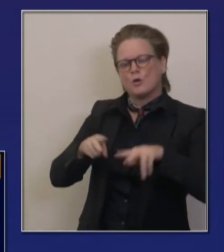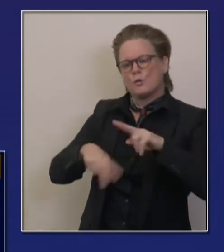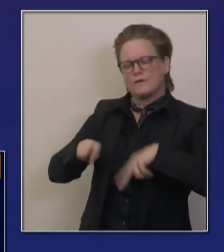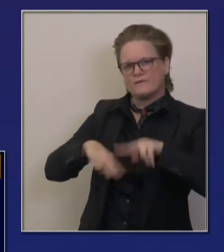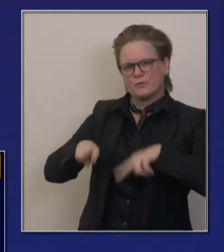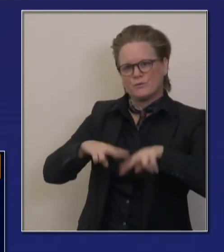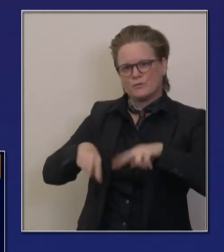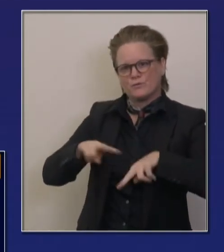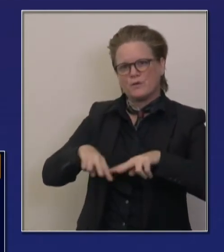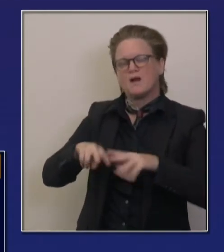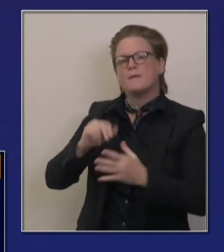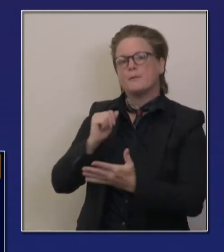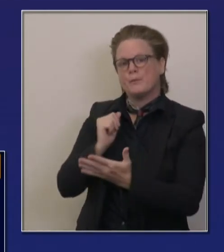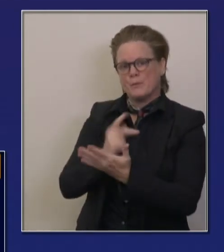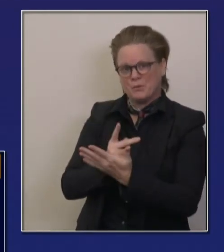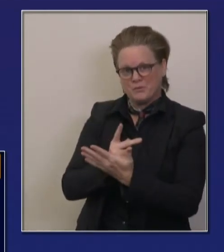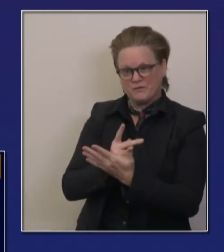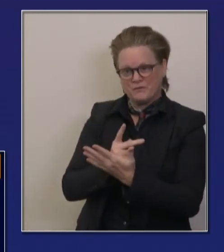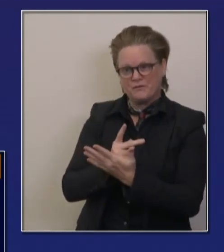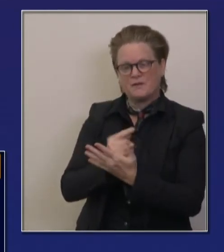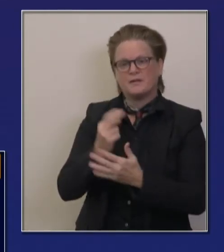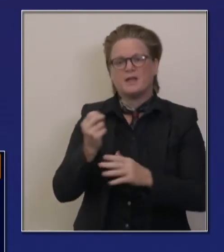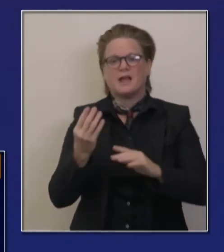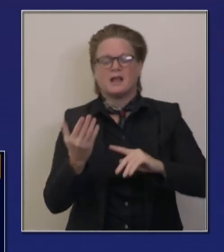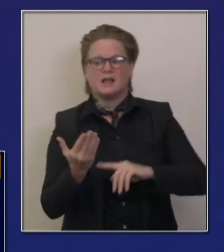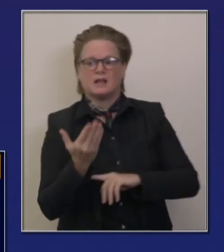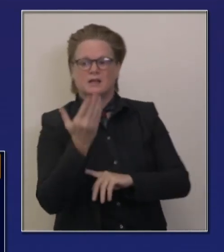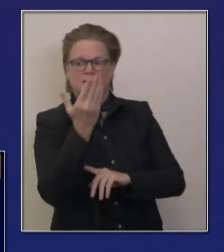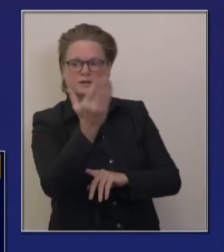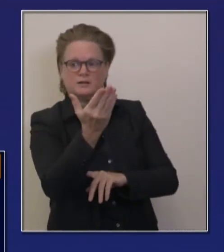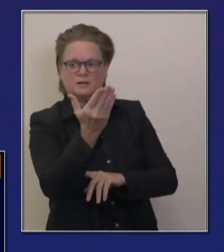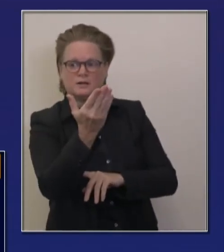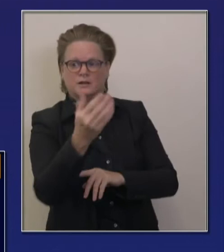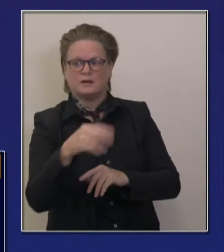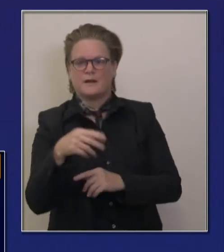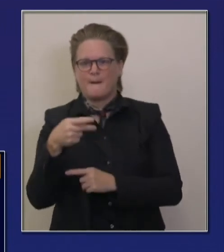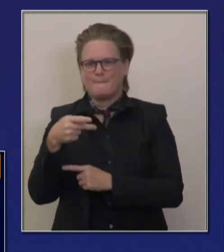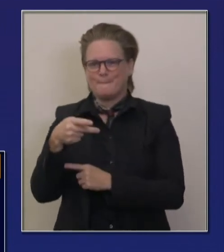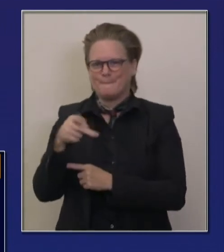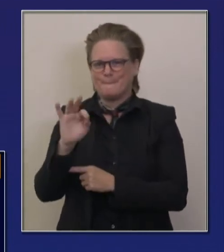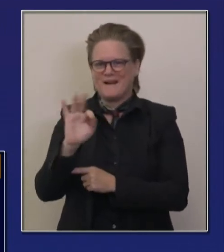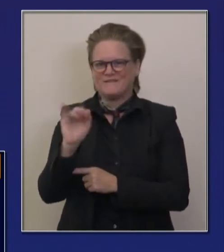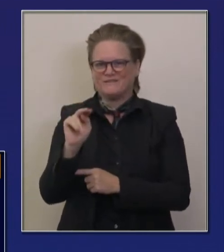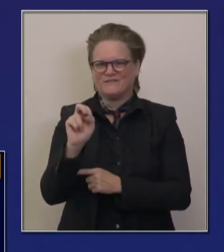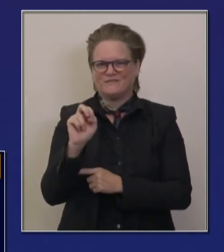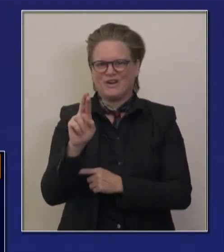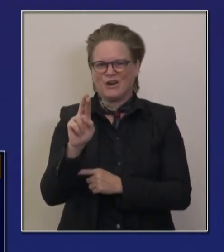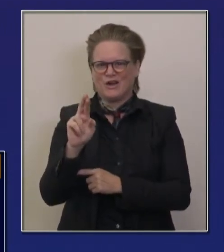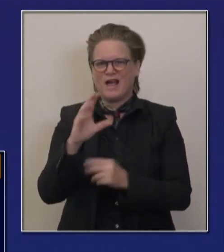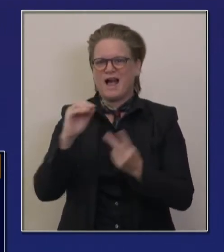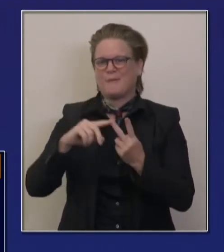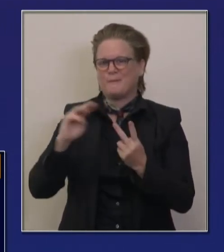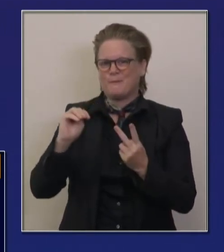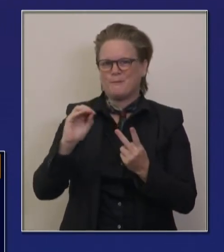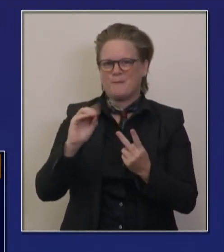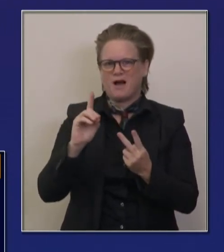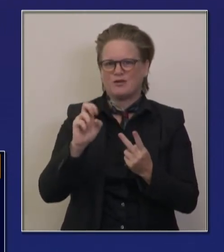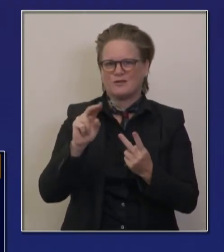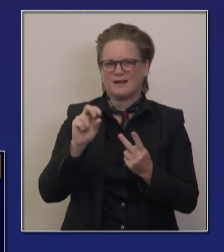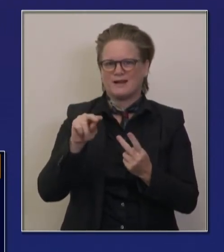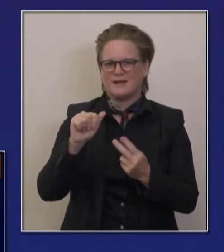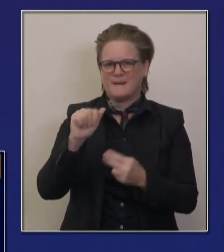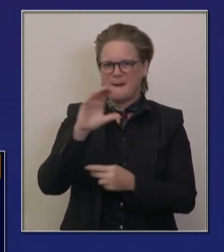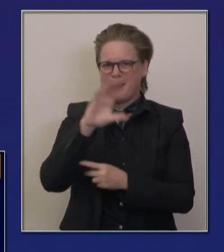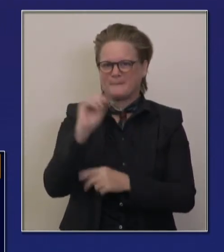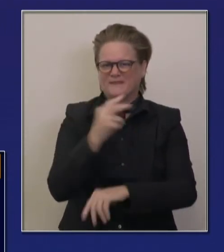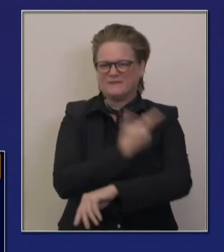will be processed. They'll be shipped. Again, this is Pfizer in the first phase and Pfizer's doing their own distribution. Moderna